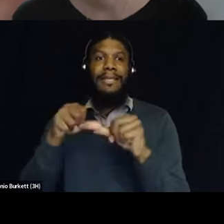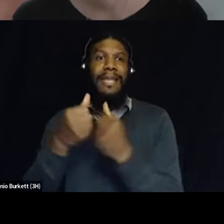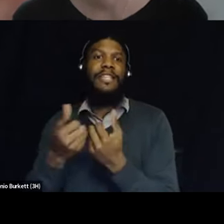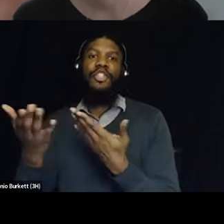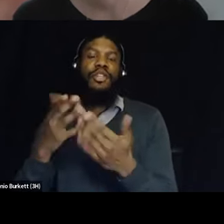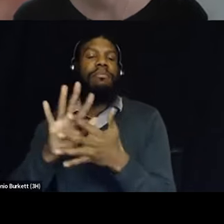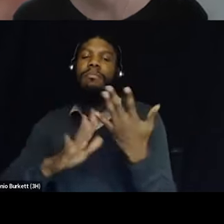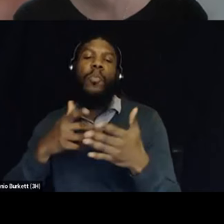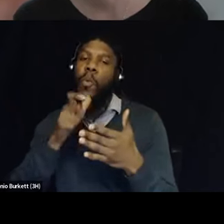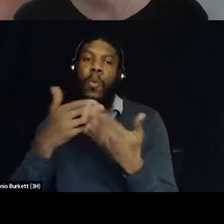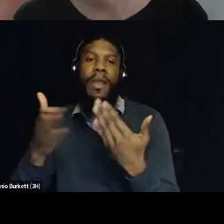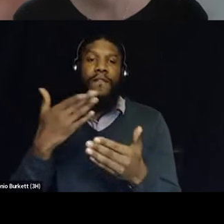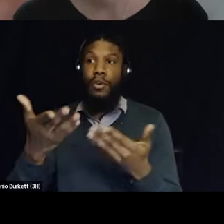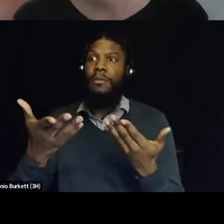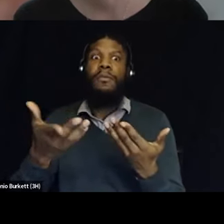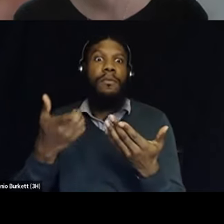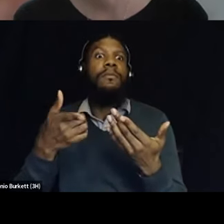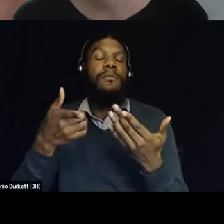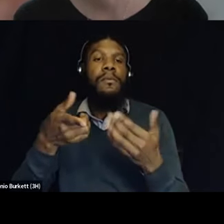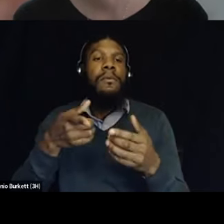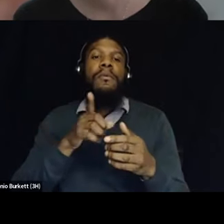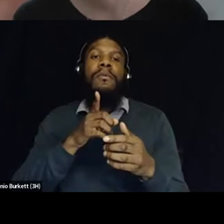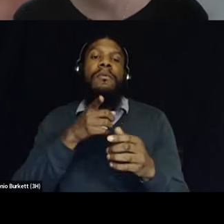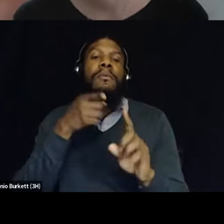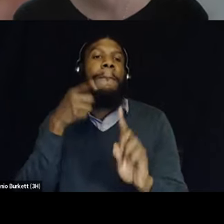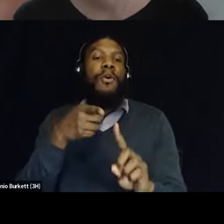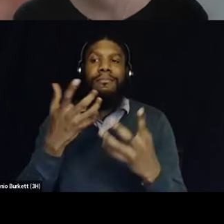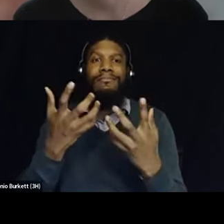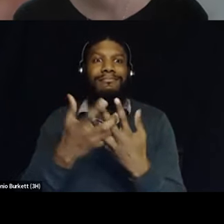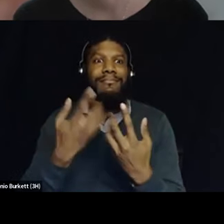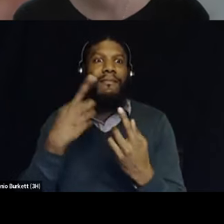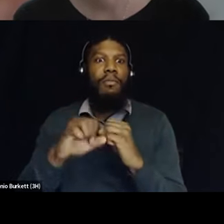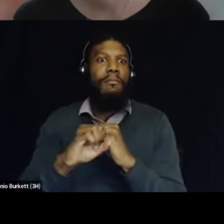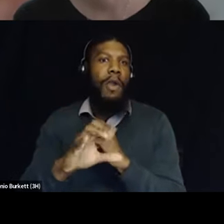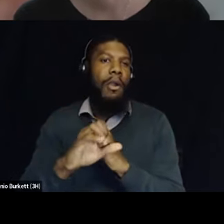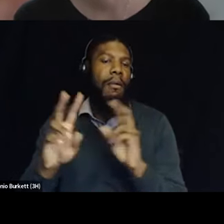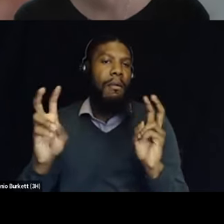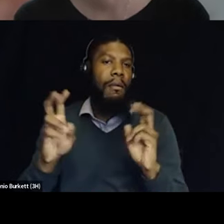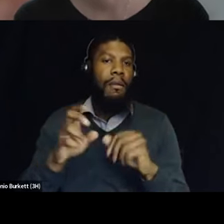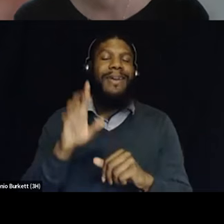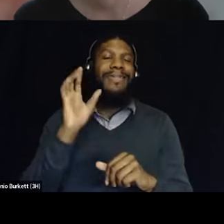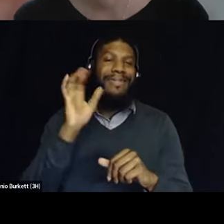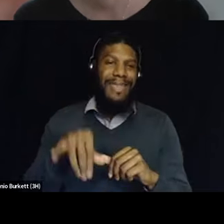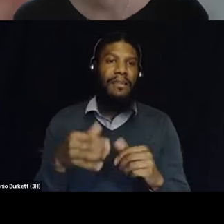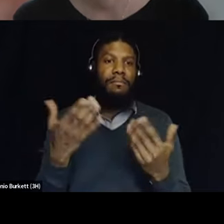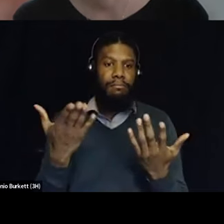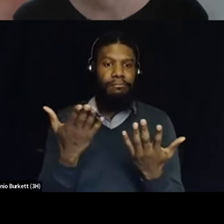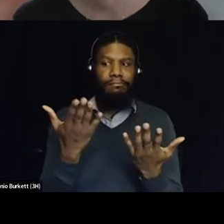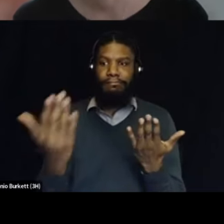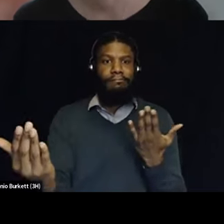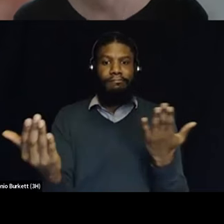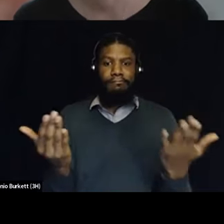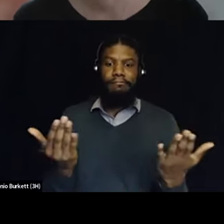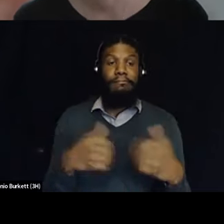they're just adapting to the market and so i think that that's part of what we have to kind of both grapple with here where it's both the the intention of the